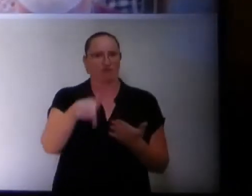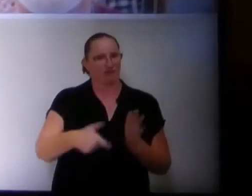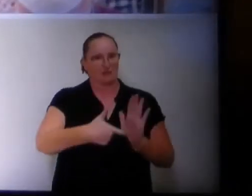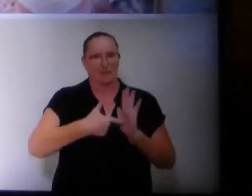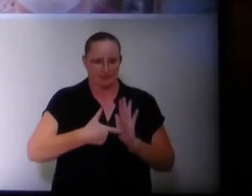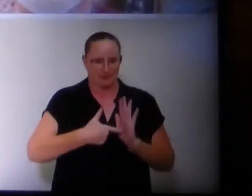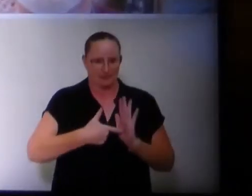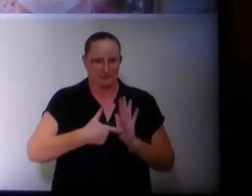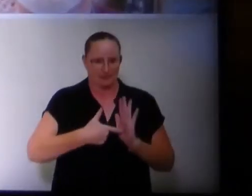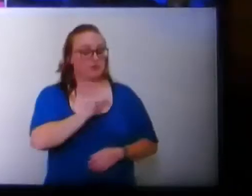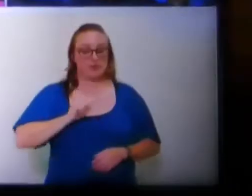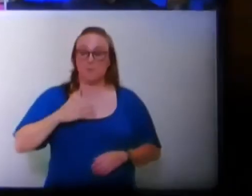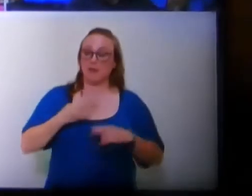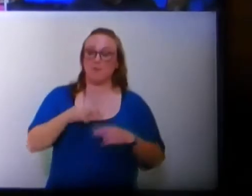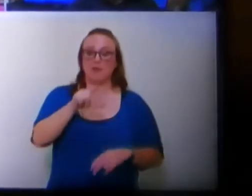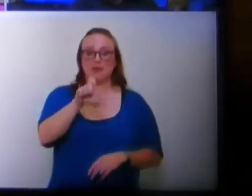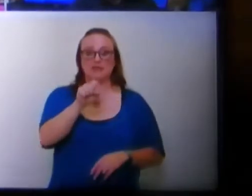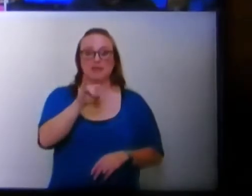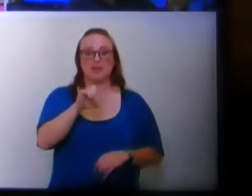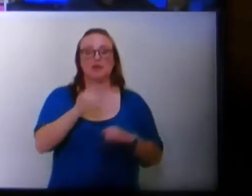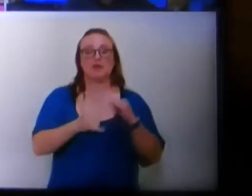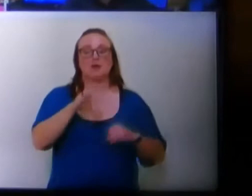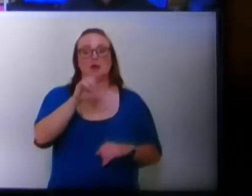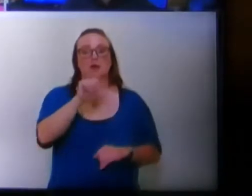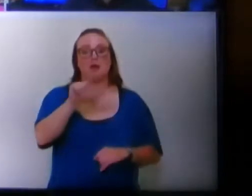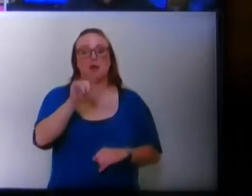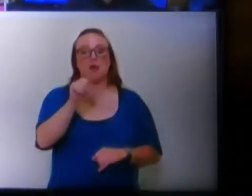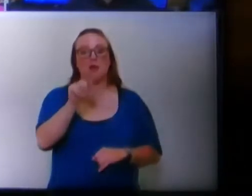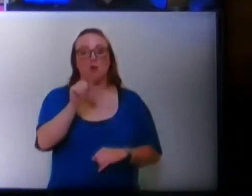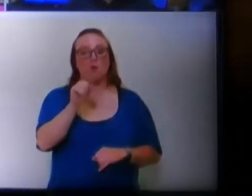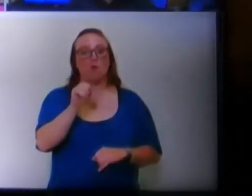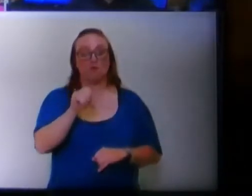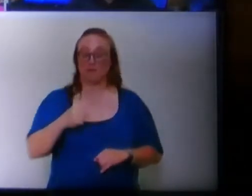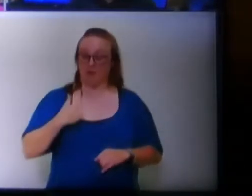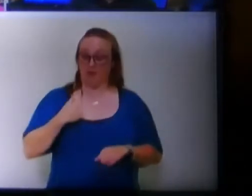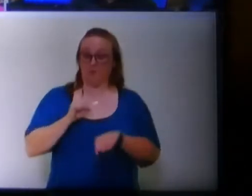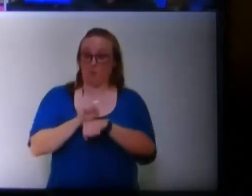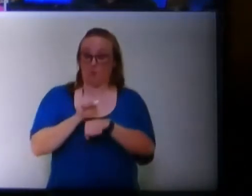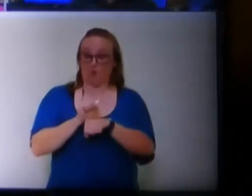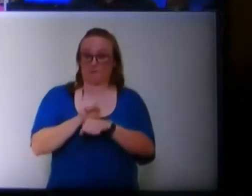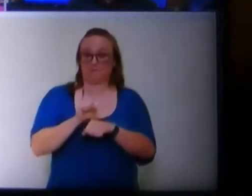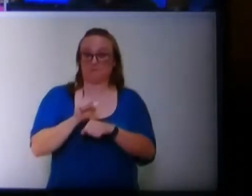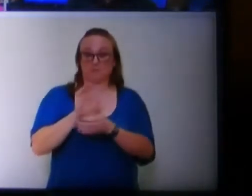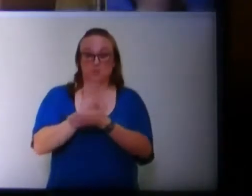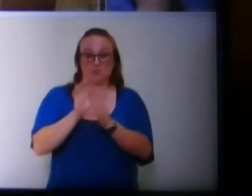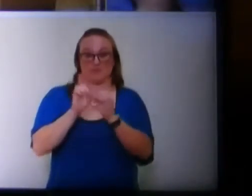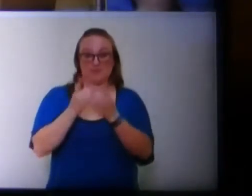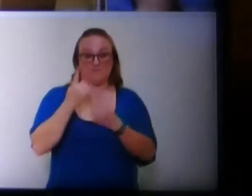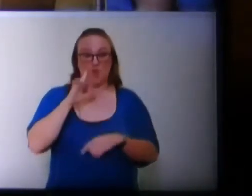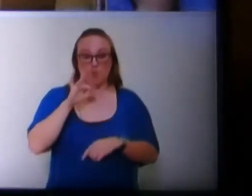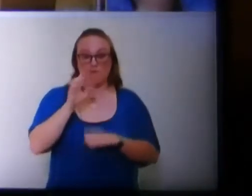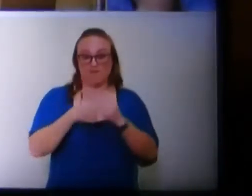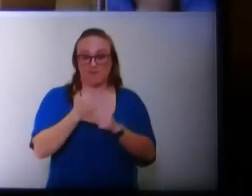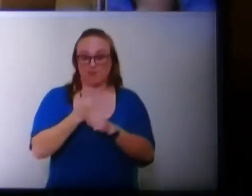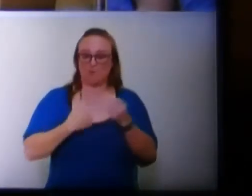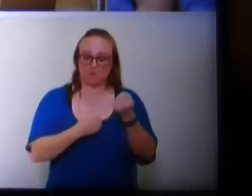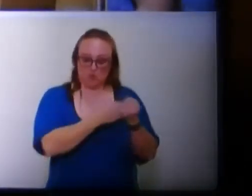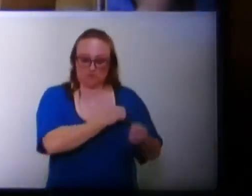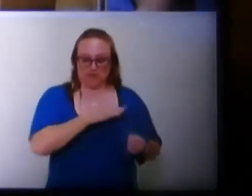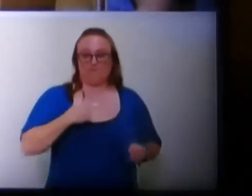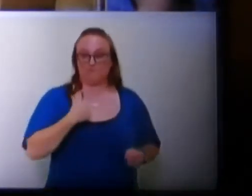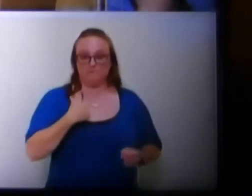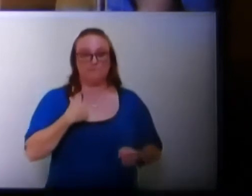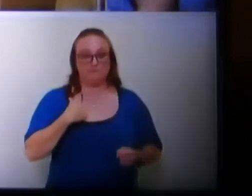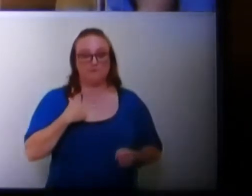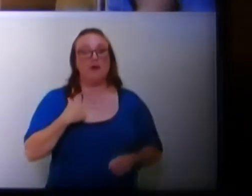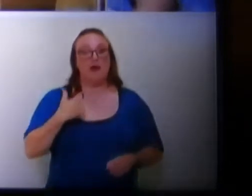mandate. Thank you. I have given 25 years to the district as a support staff member. I